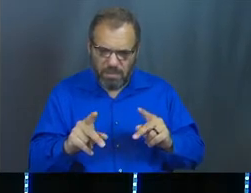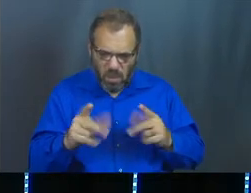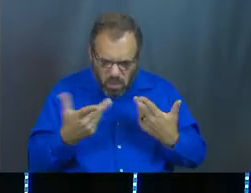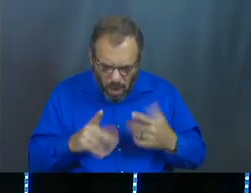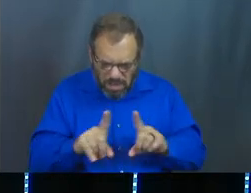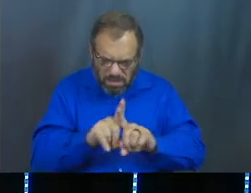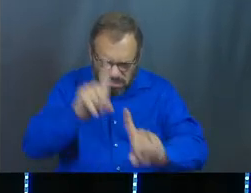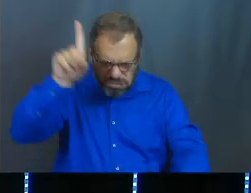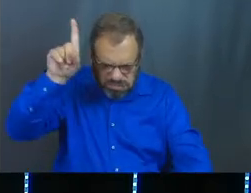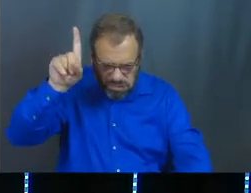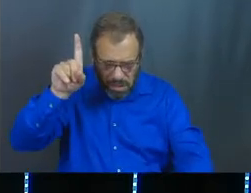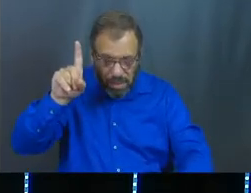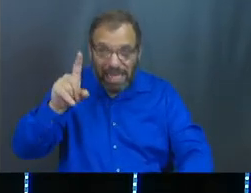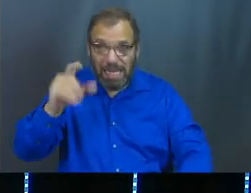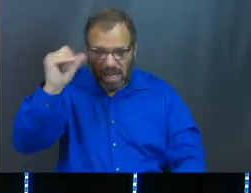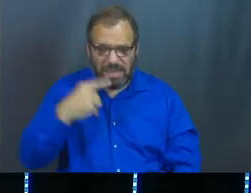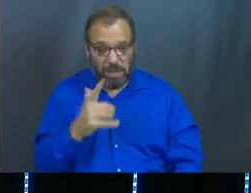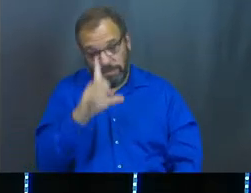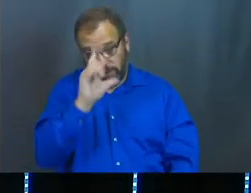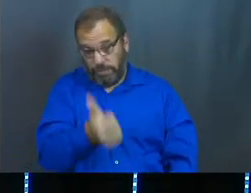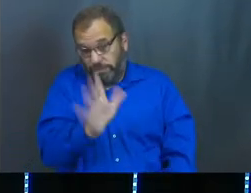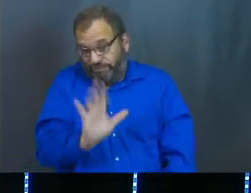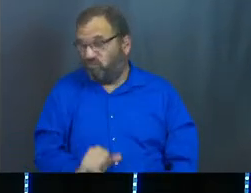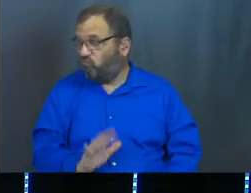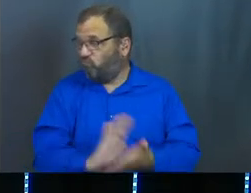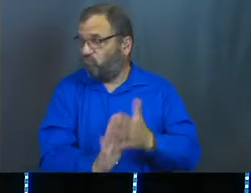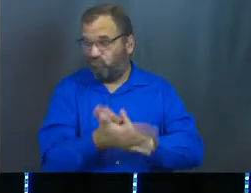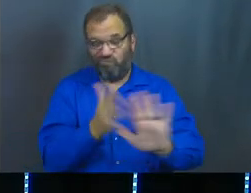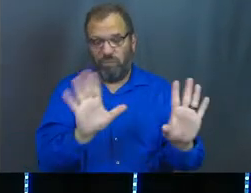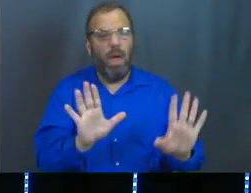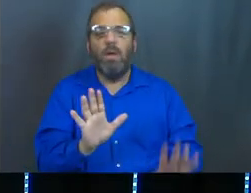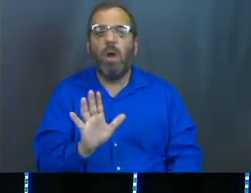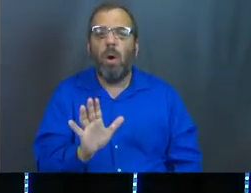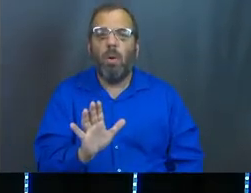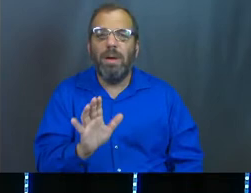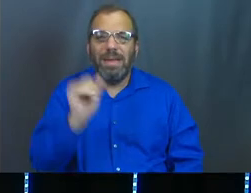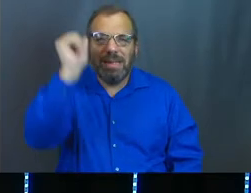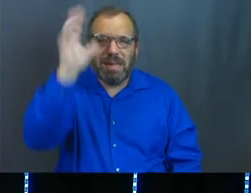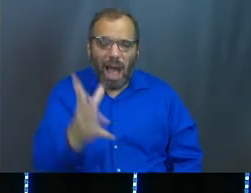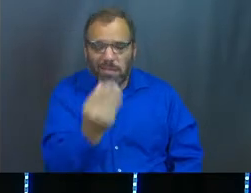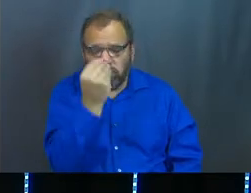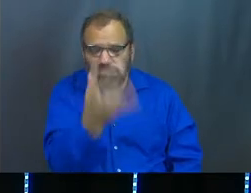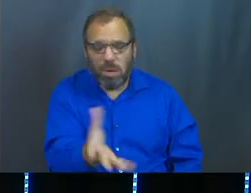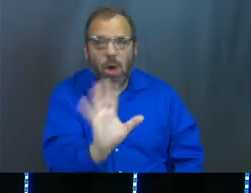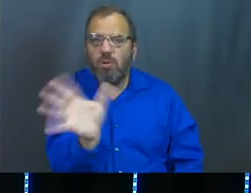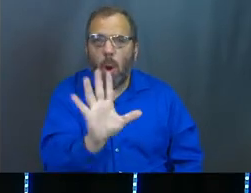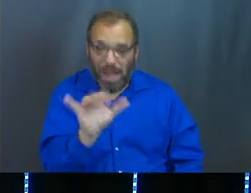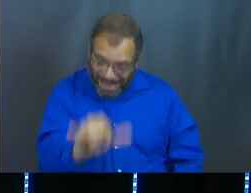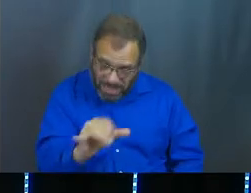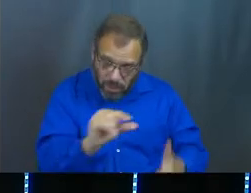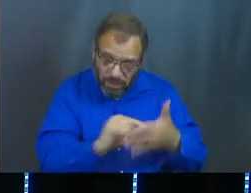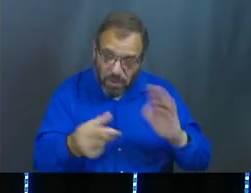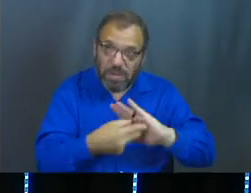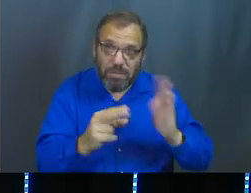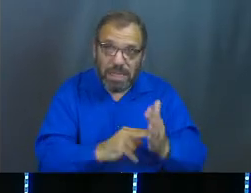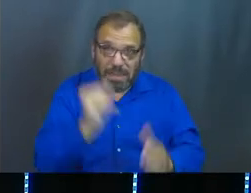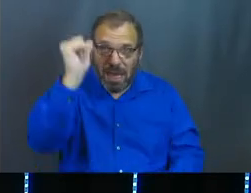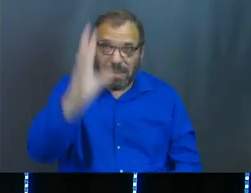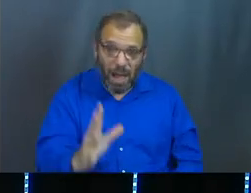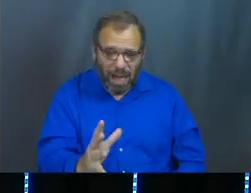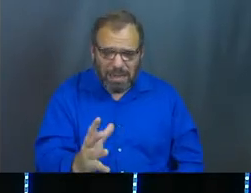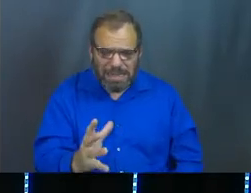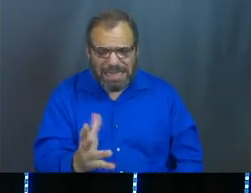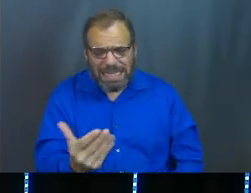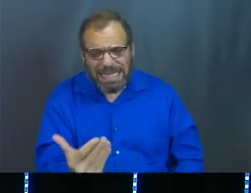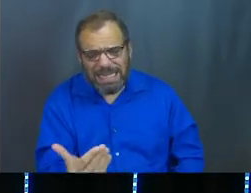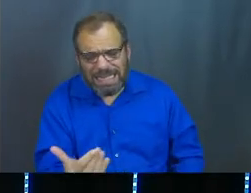from him and say, well, it was your choice. He is not flippant. That's what the scripture is saying. He